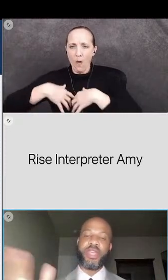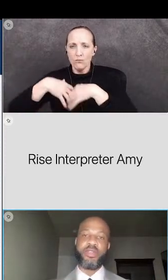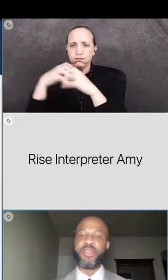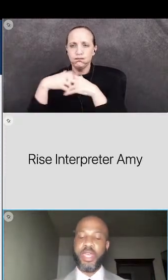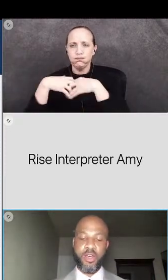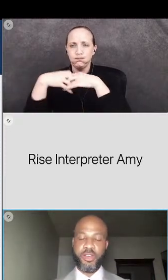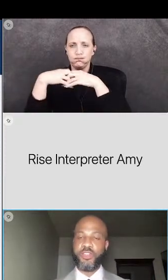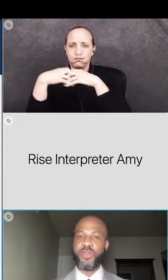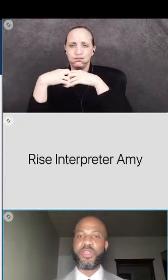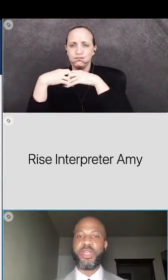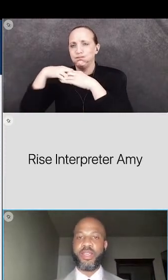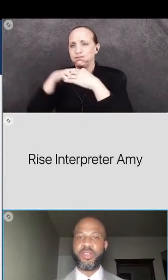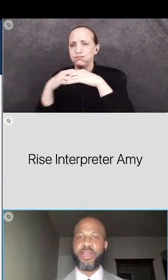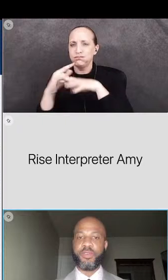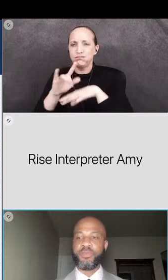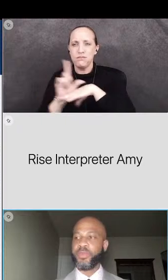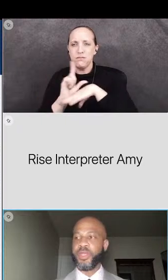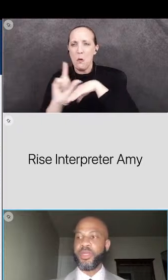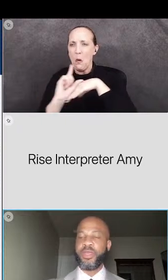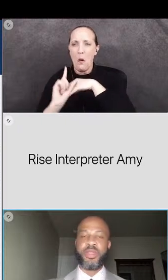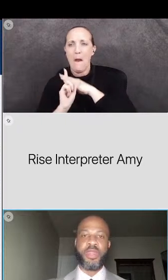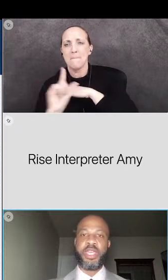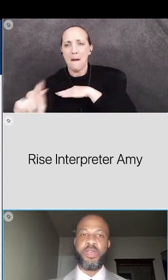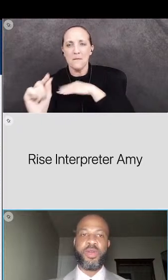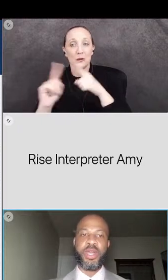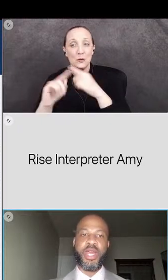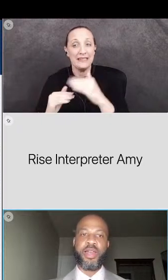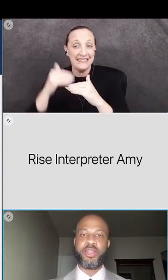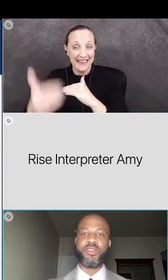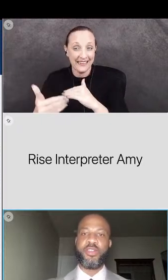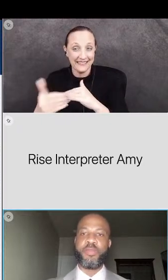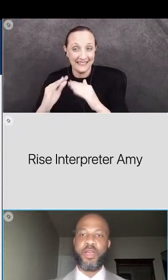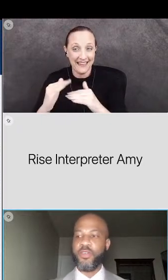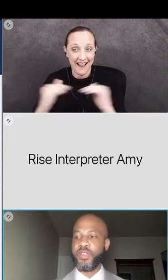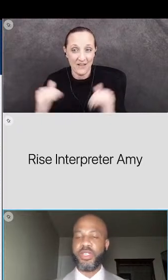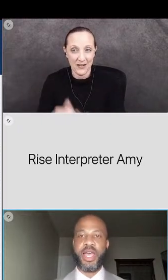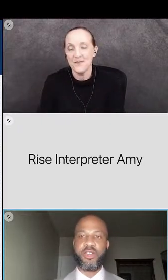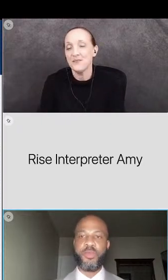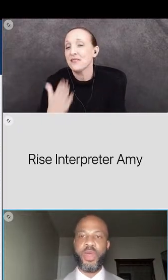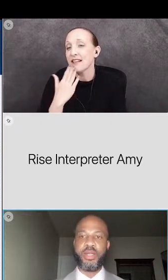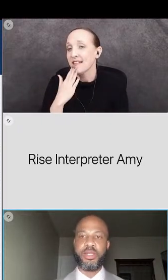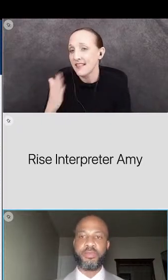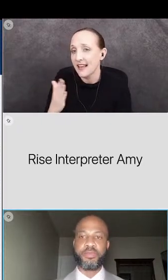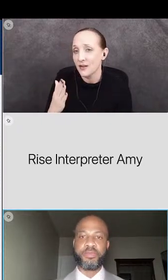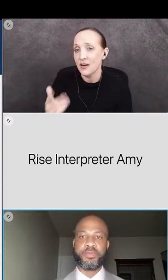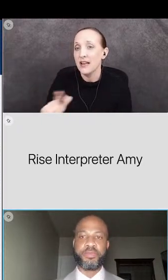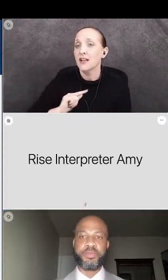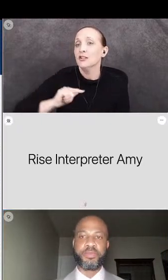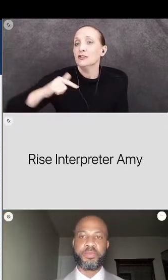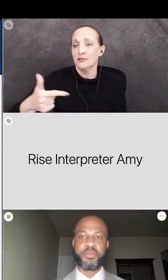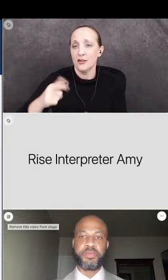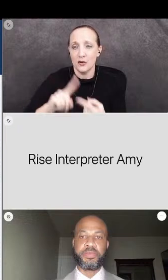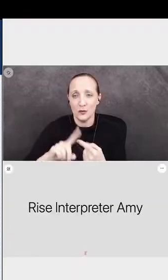and we take take our district to the next level thank you and now i'd like to turn this back over to dr miranda